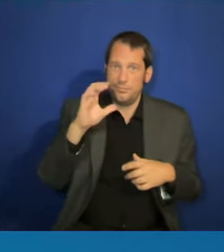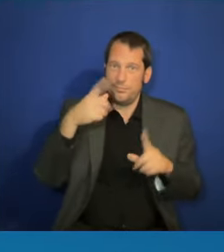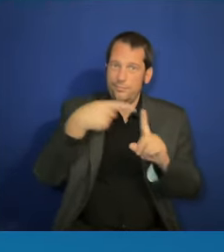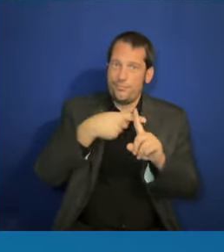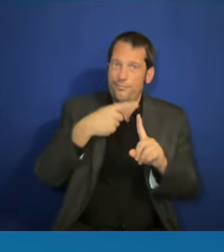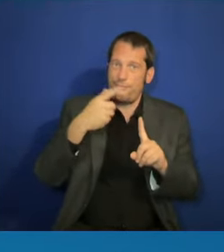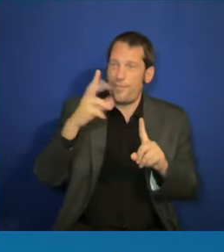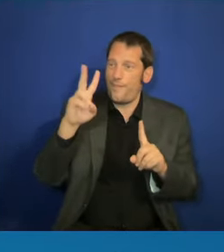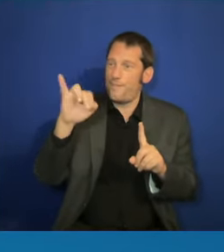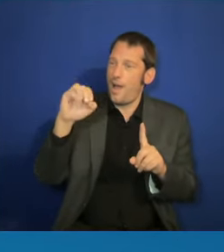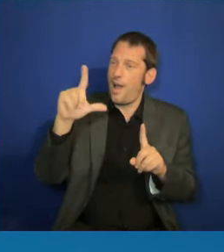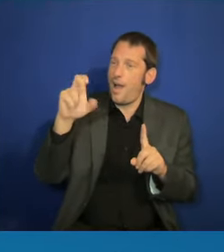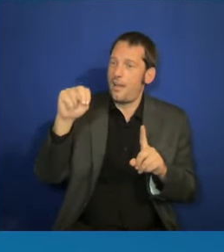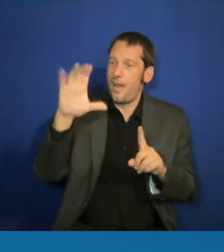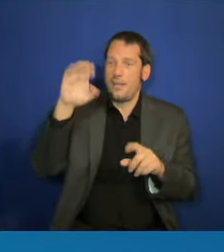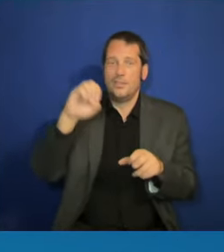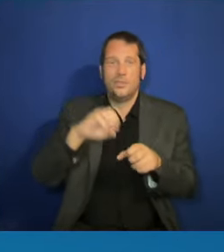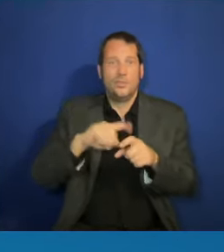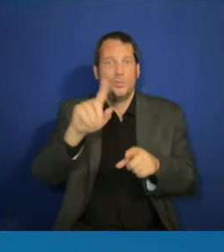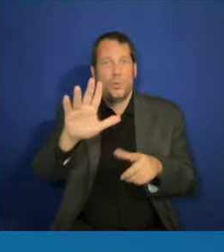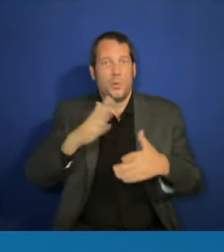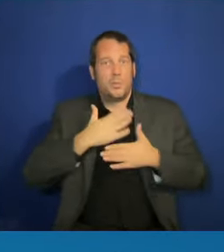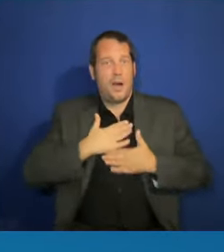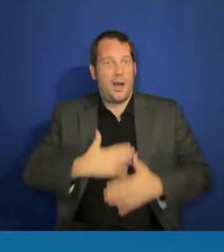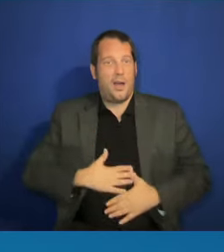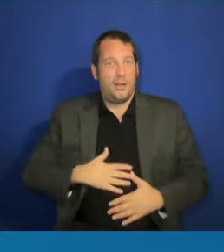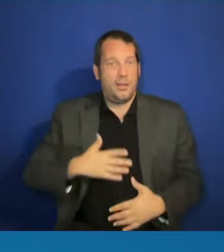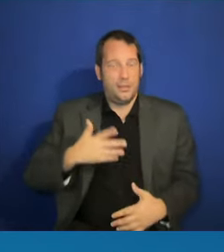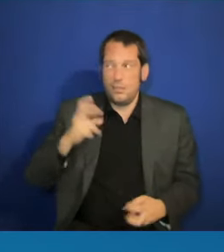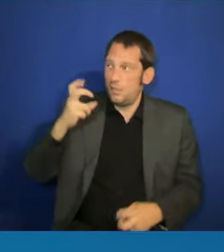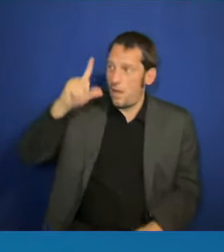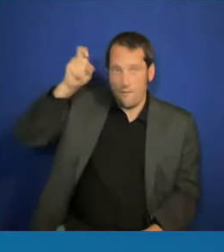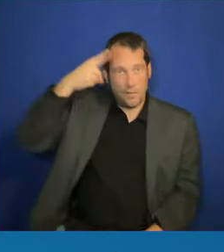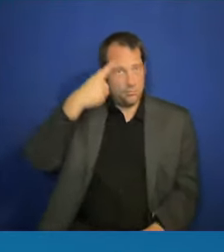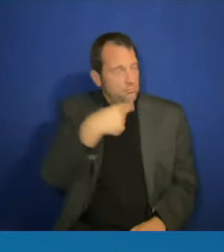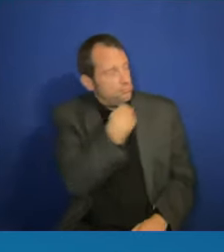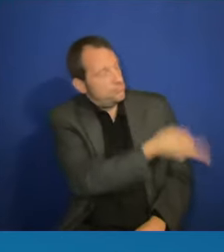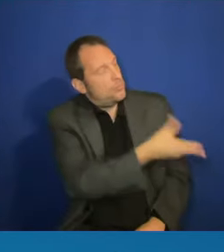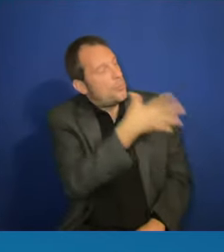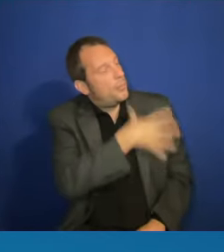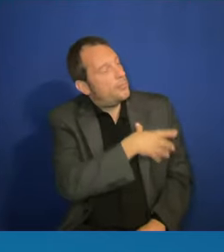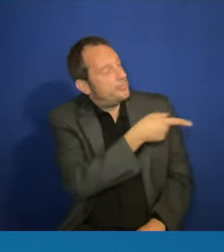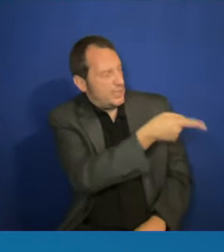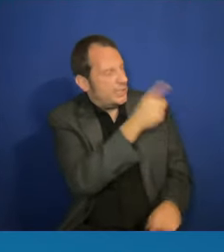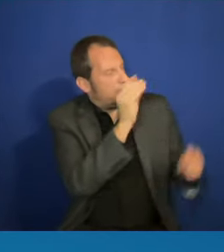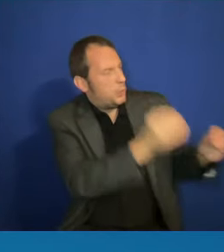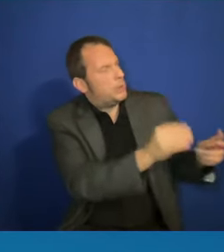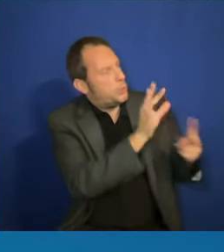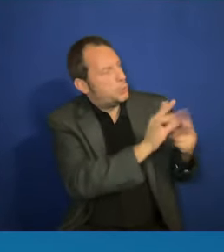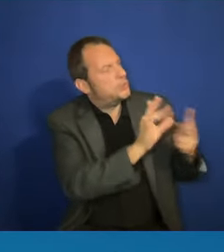have no choice about what happens to your body next. That is immoral.